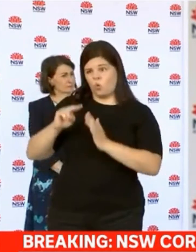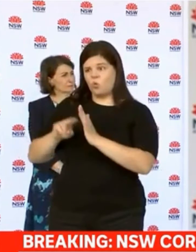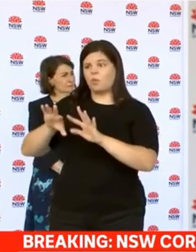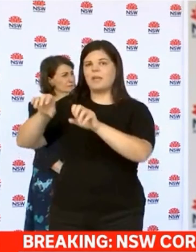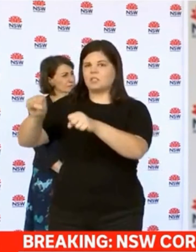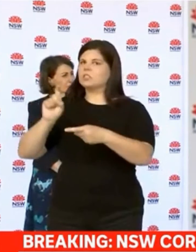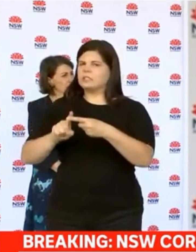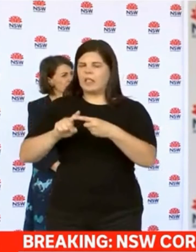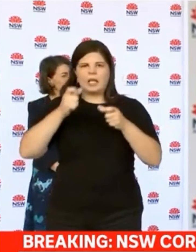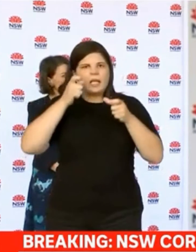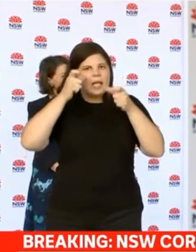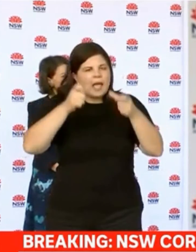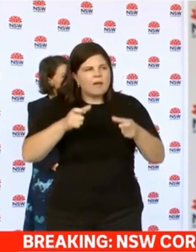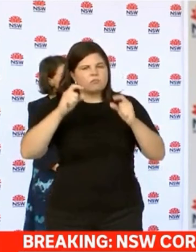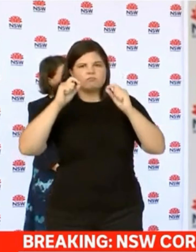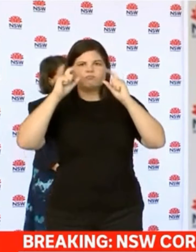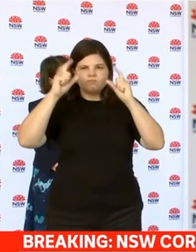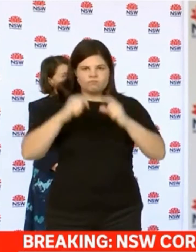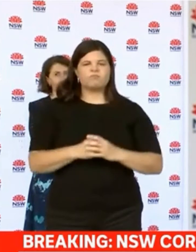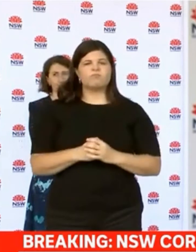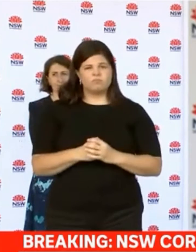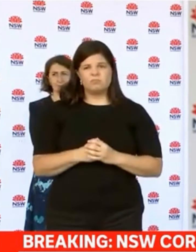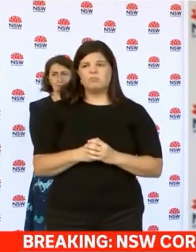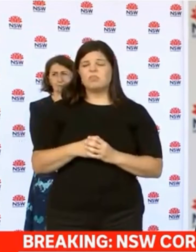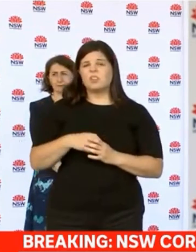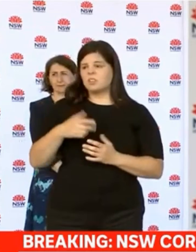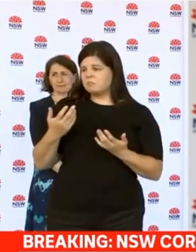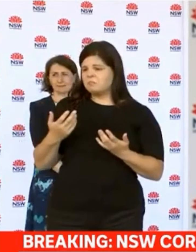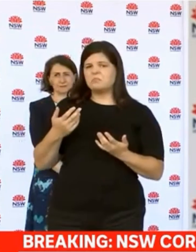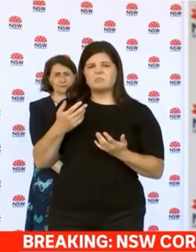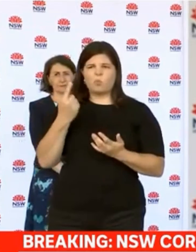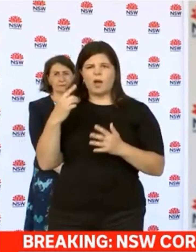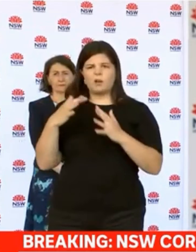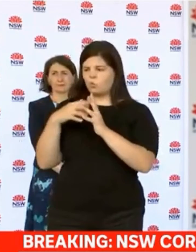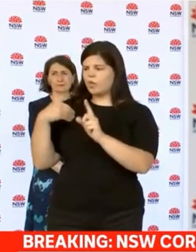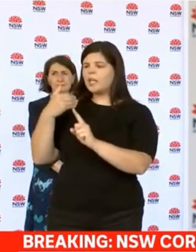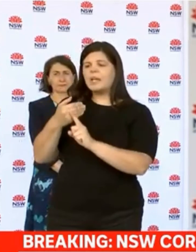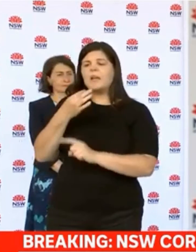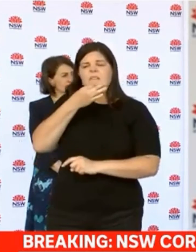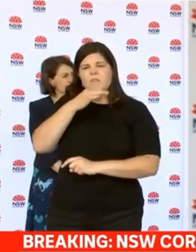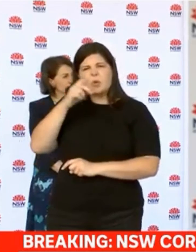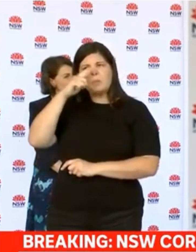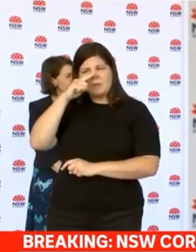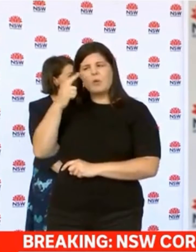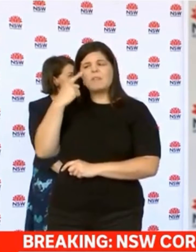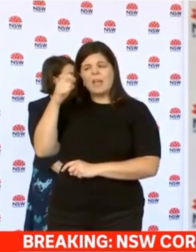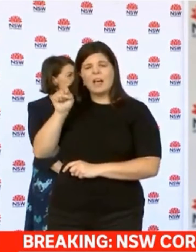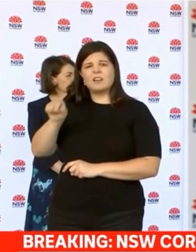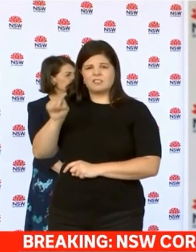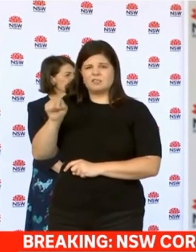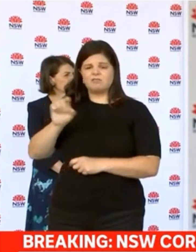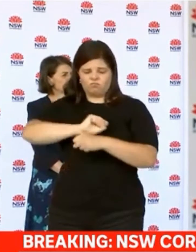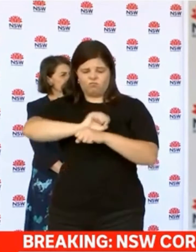we've seen now a couple of cases or so in the last several days that people in the northern beaches